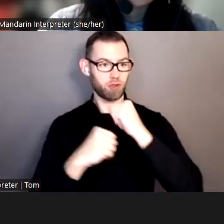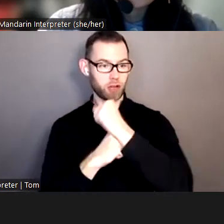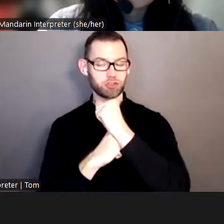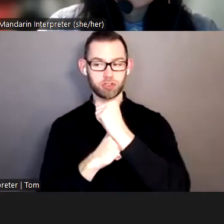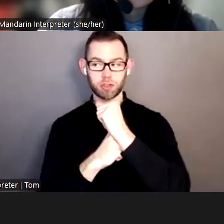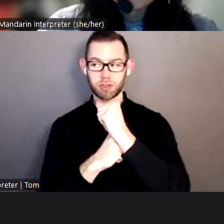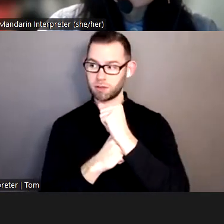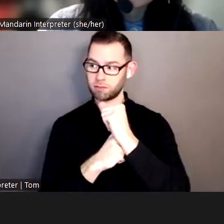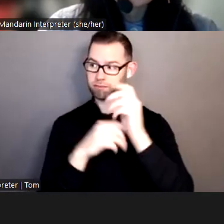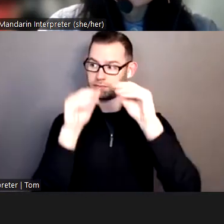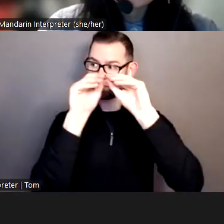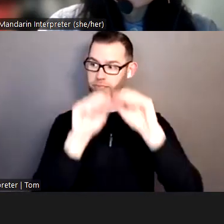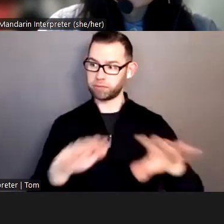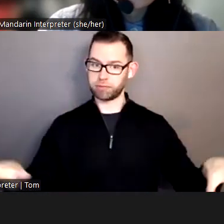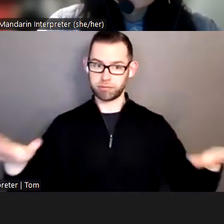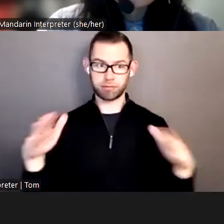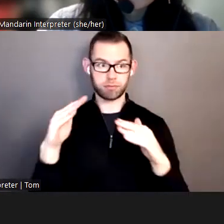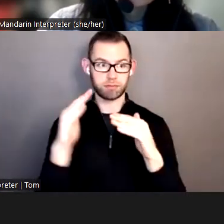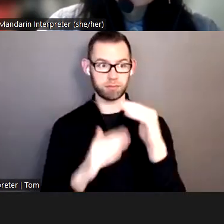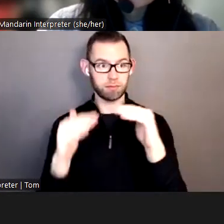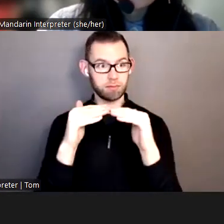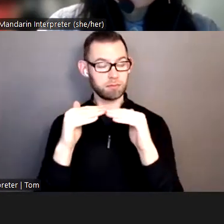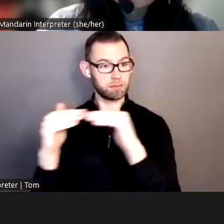between EJ and non-EJ populations.